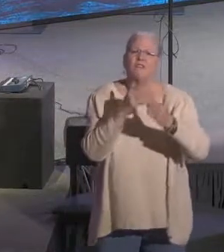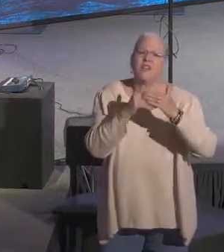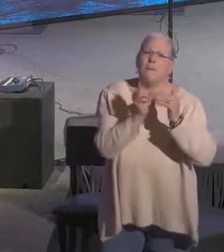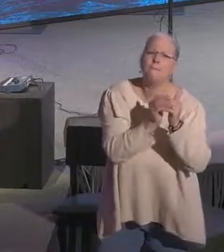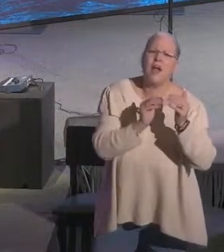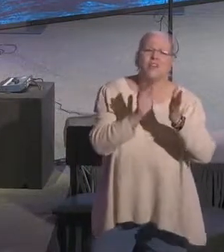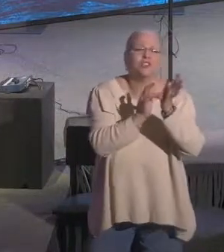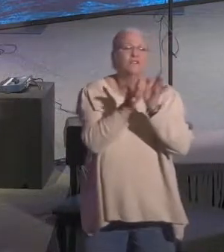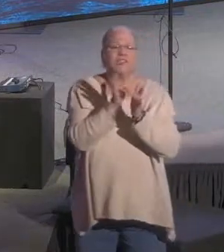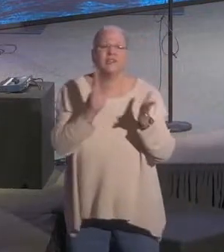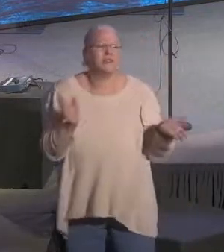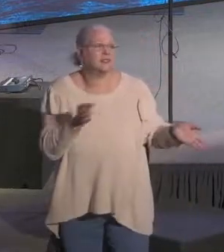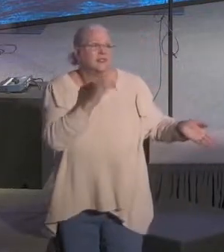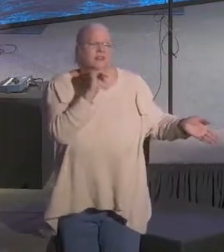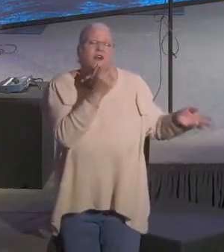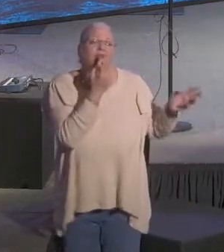that.